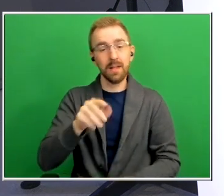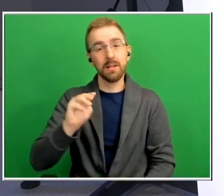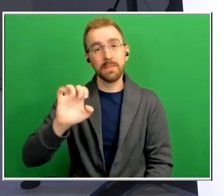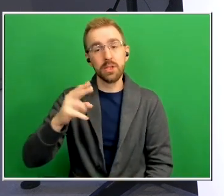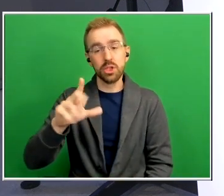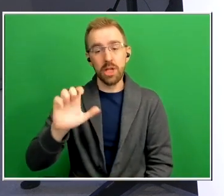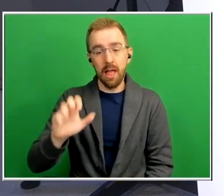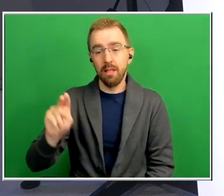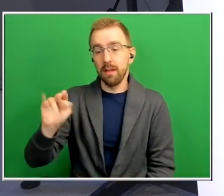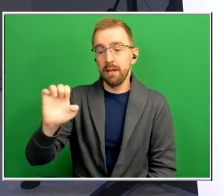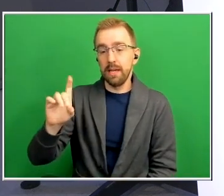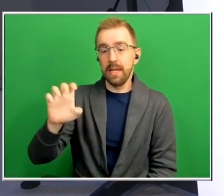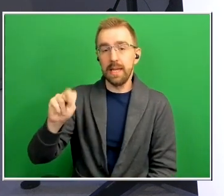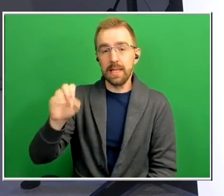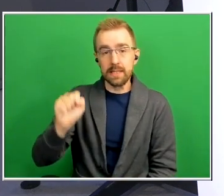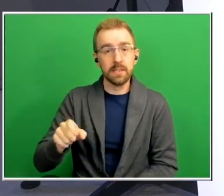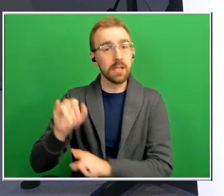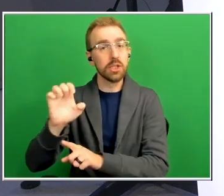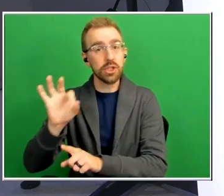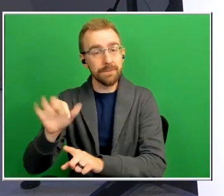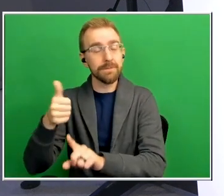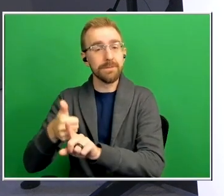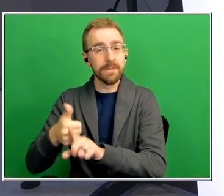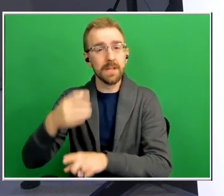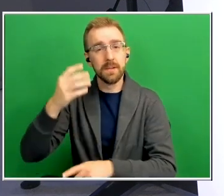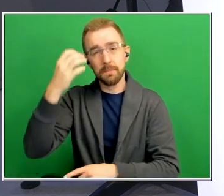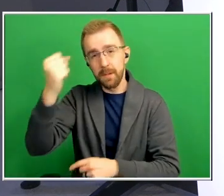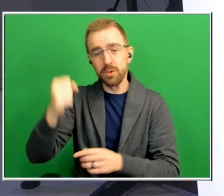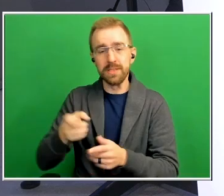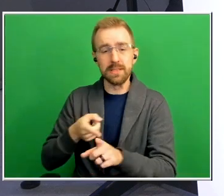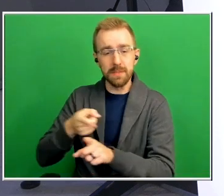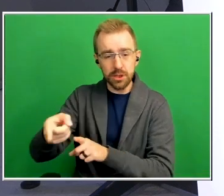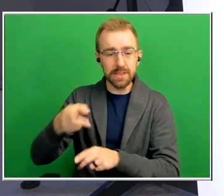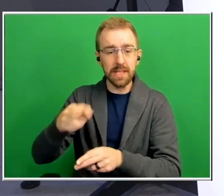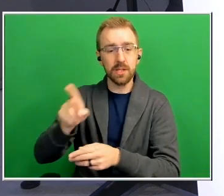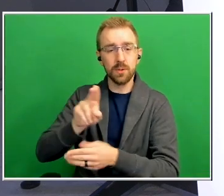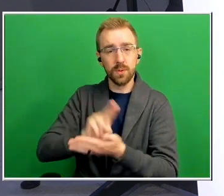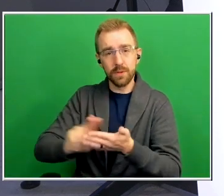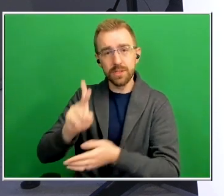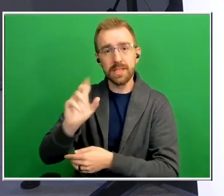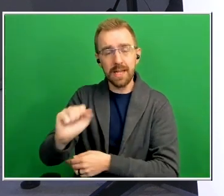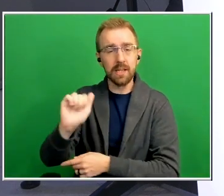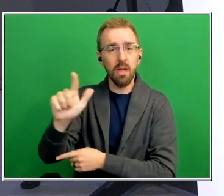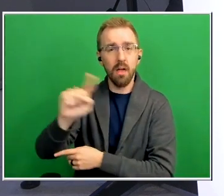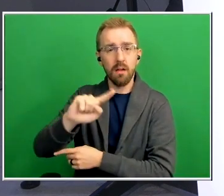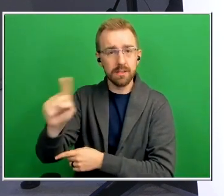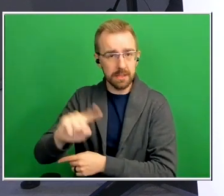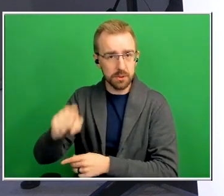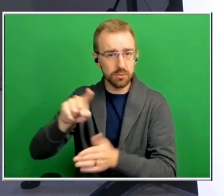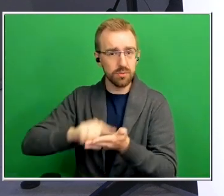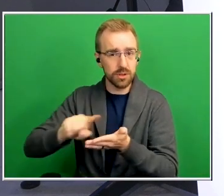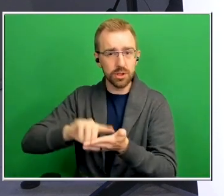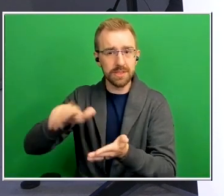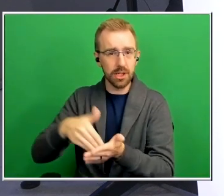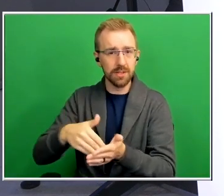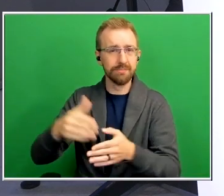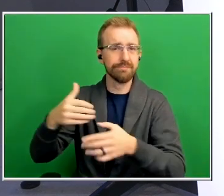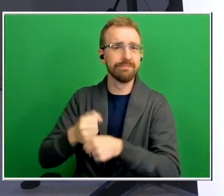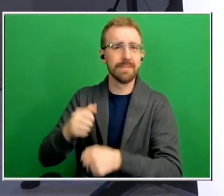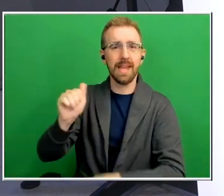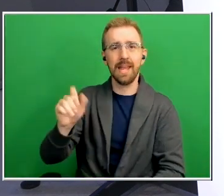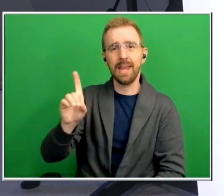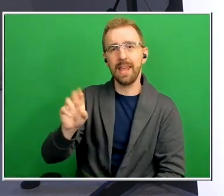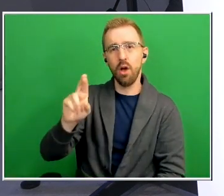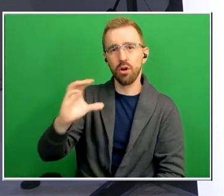specialist and co-director of the University of Kansas Alzheimer's Disease Research Center or ADRC Michelle is a